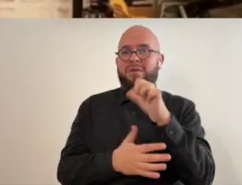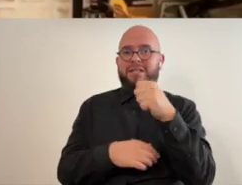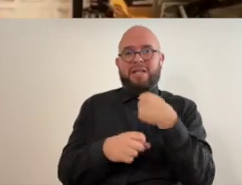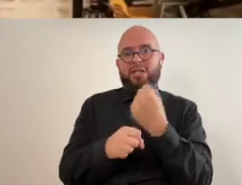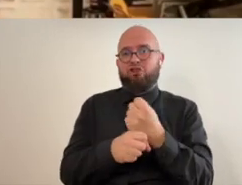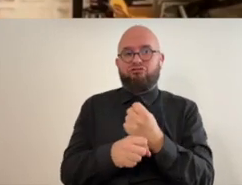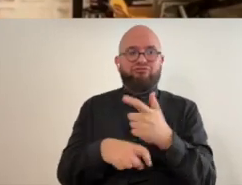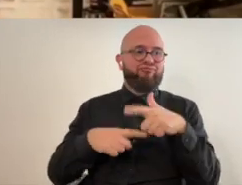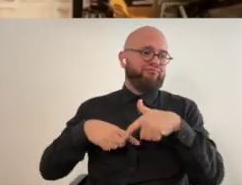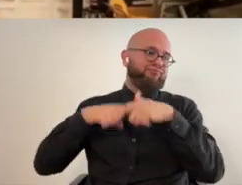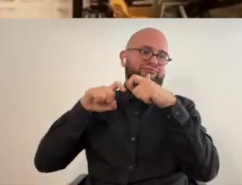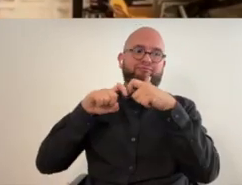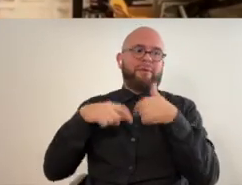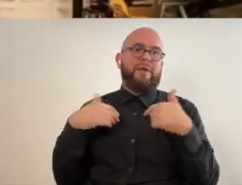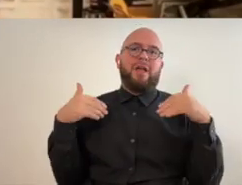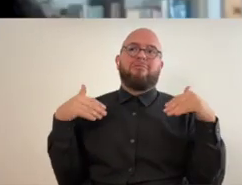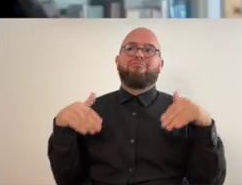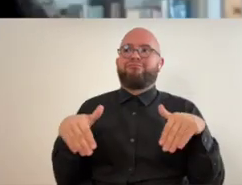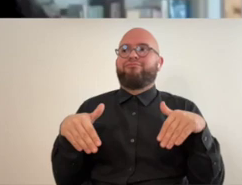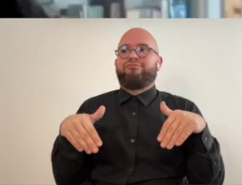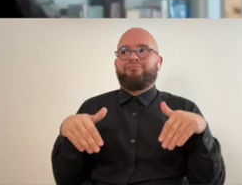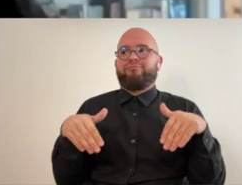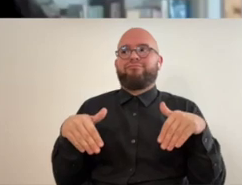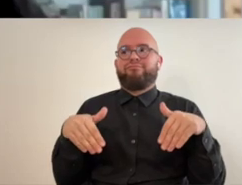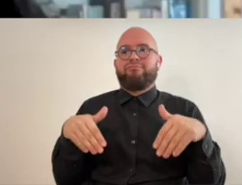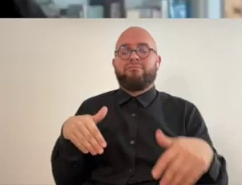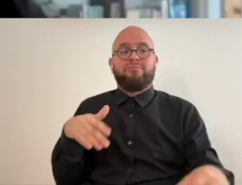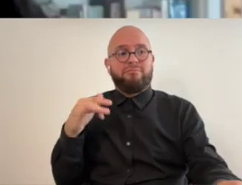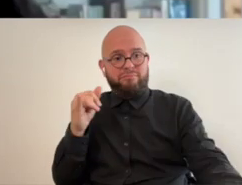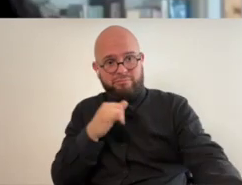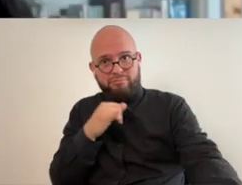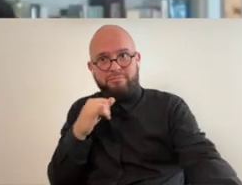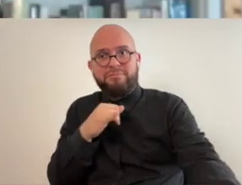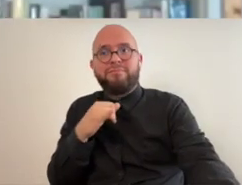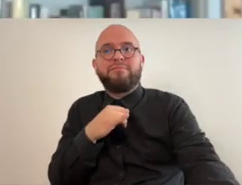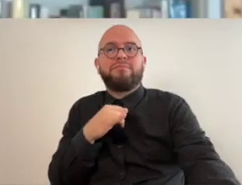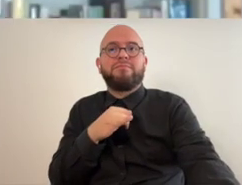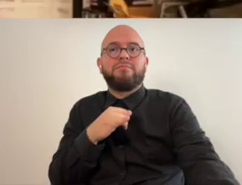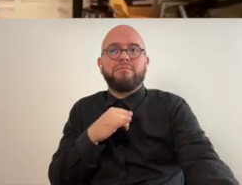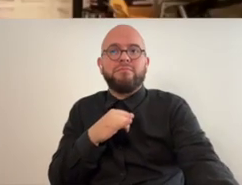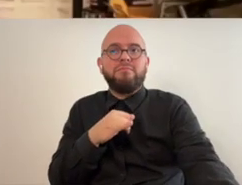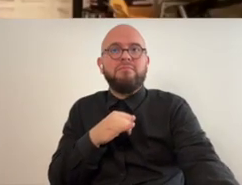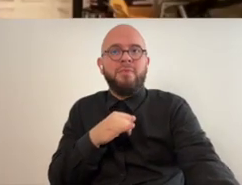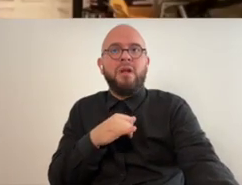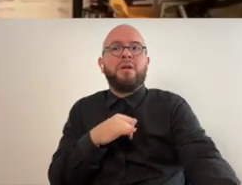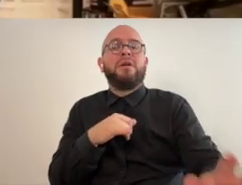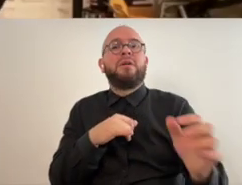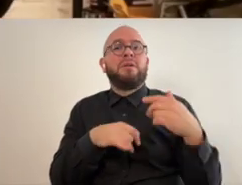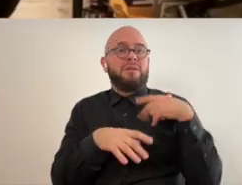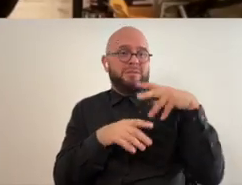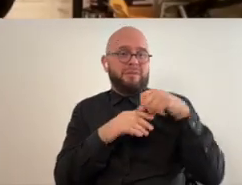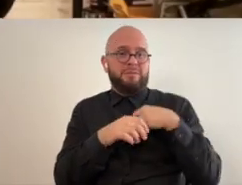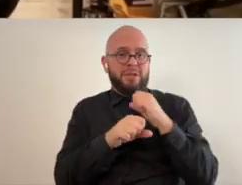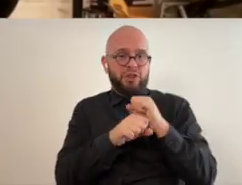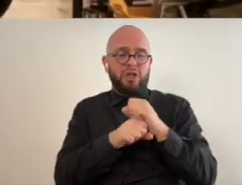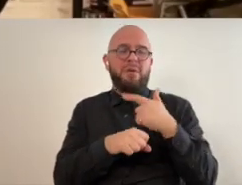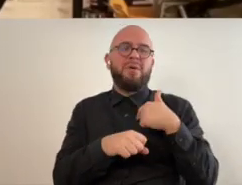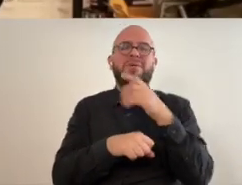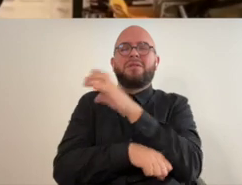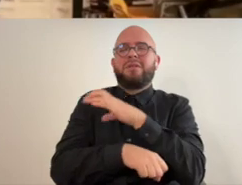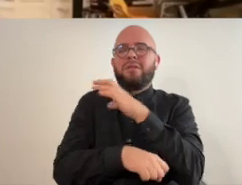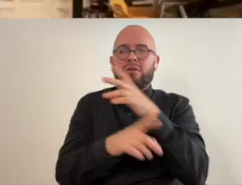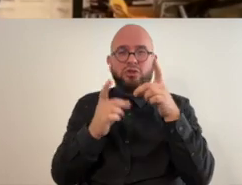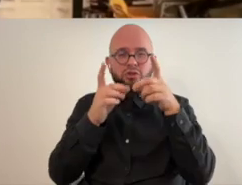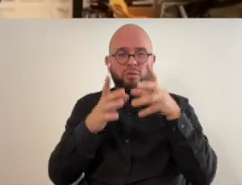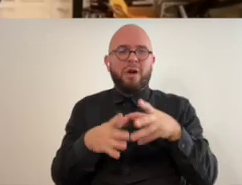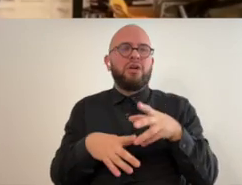i had stopped doing art for 10 years oh wow i had i was doing nothing um and i was involved in